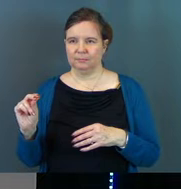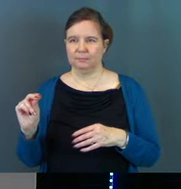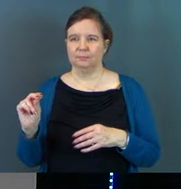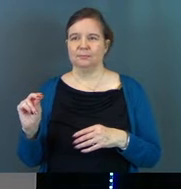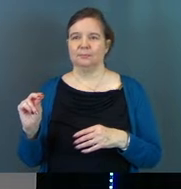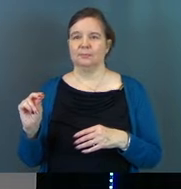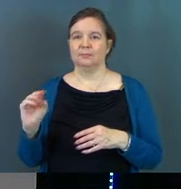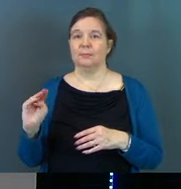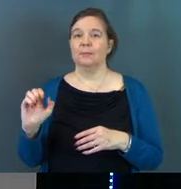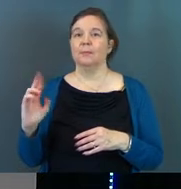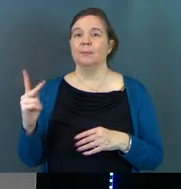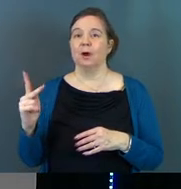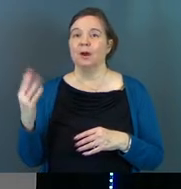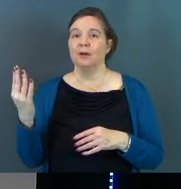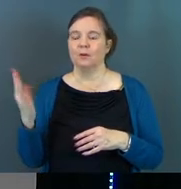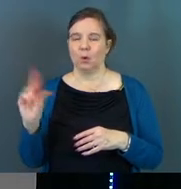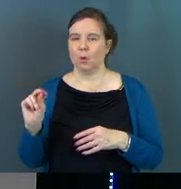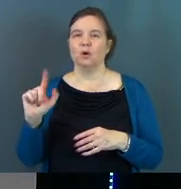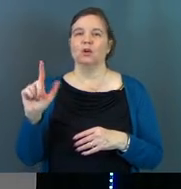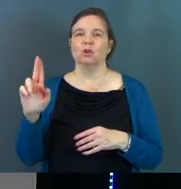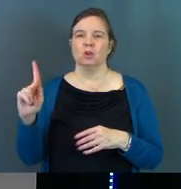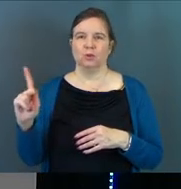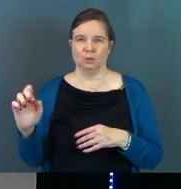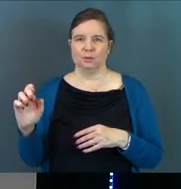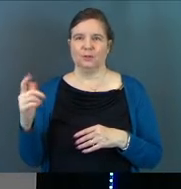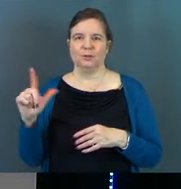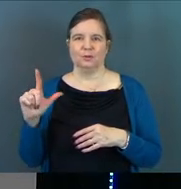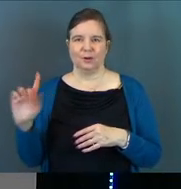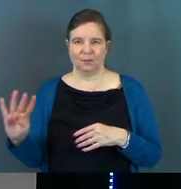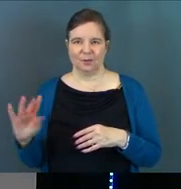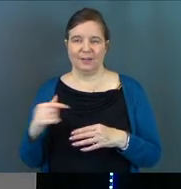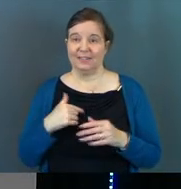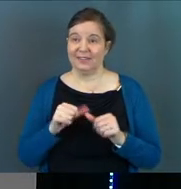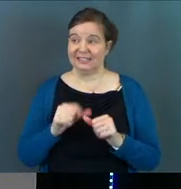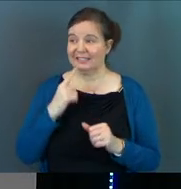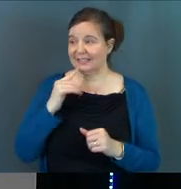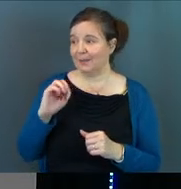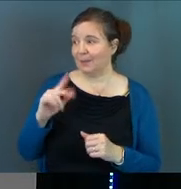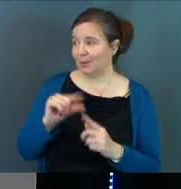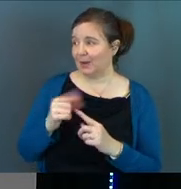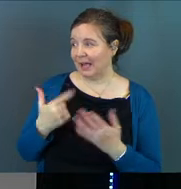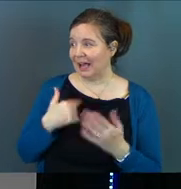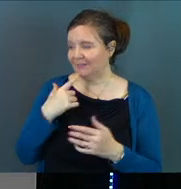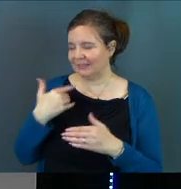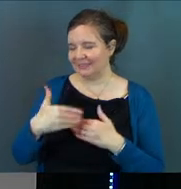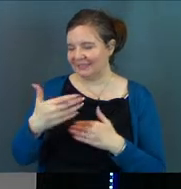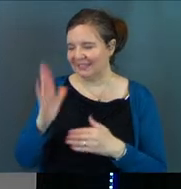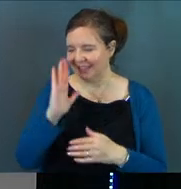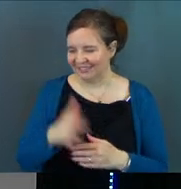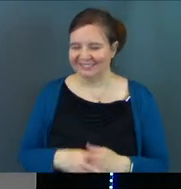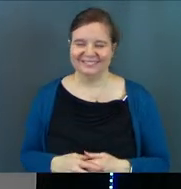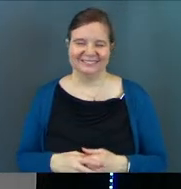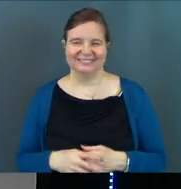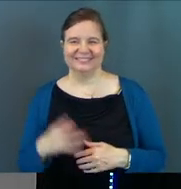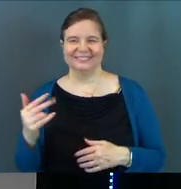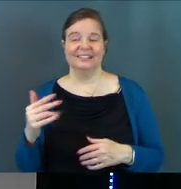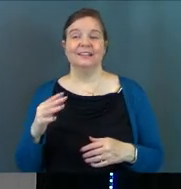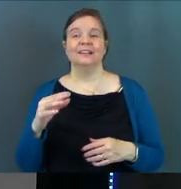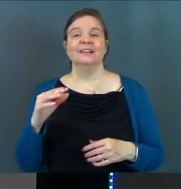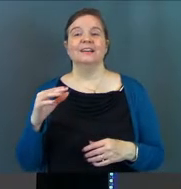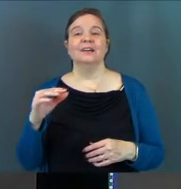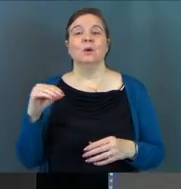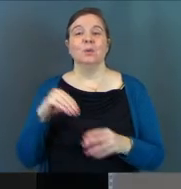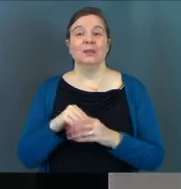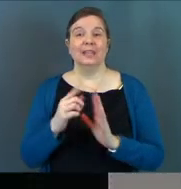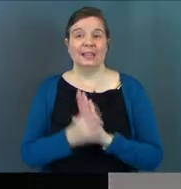This is Mark 14. No, Luke 24. If I just keep saying words, I'll eventually get there. No. So